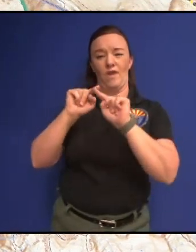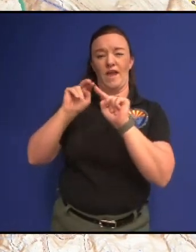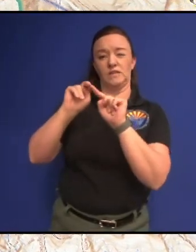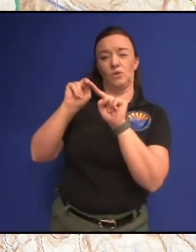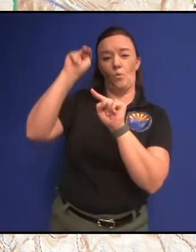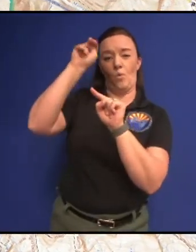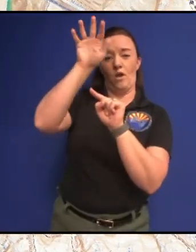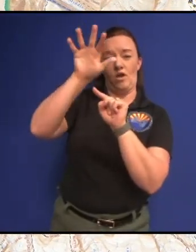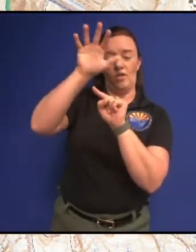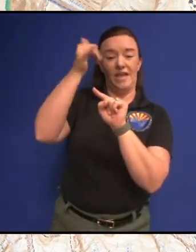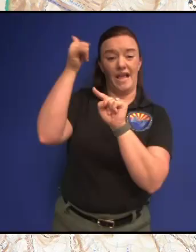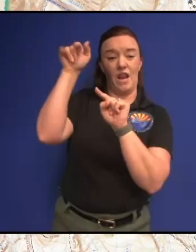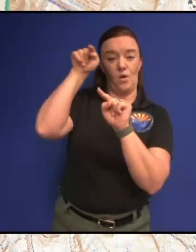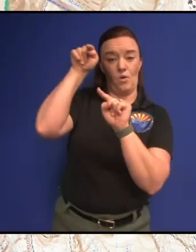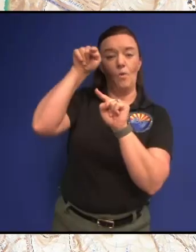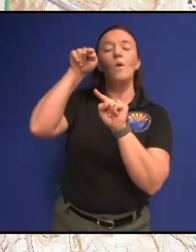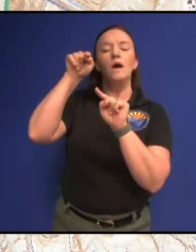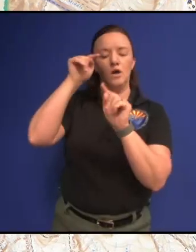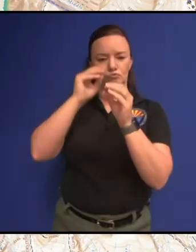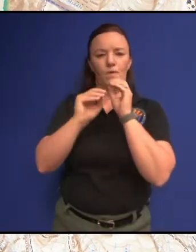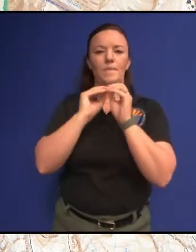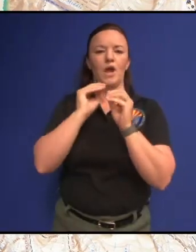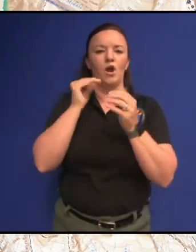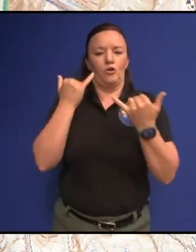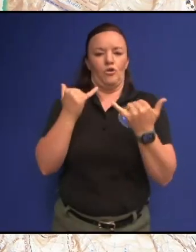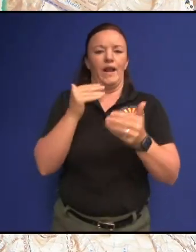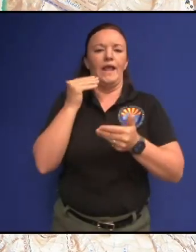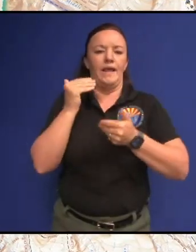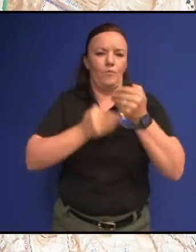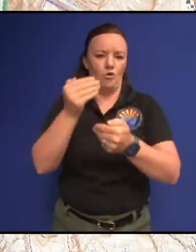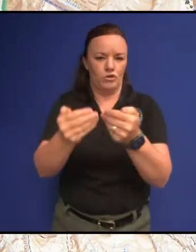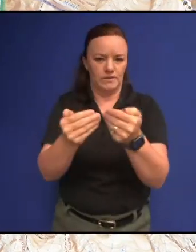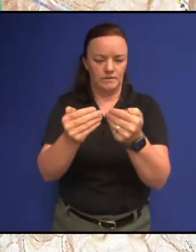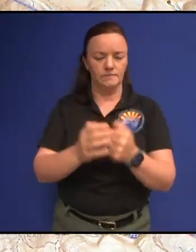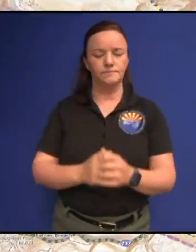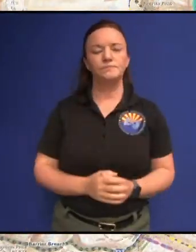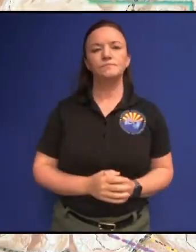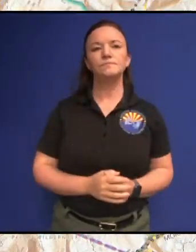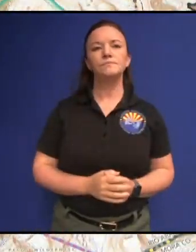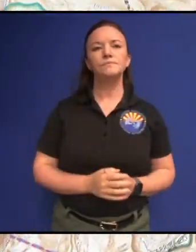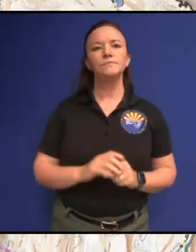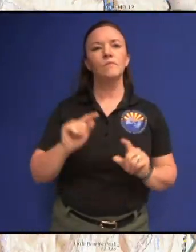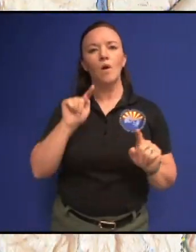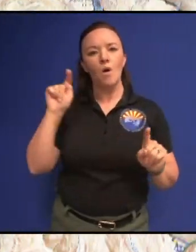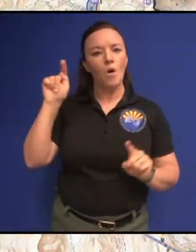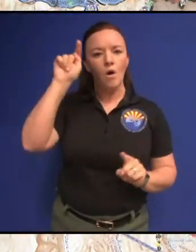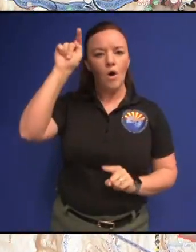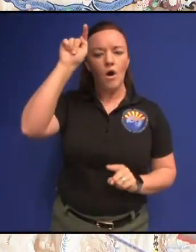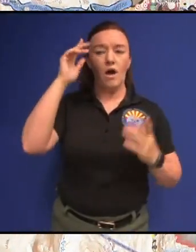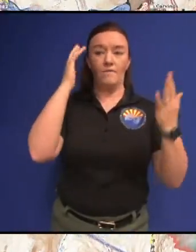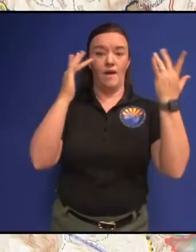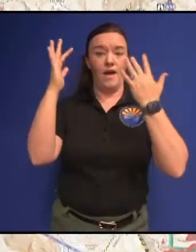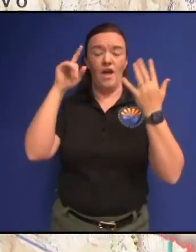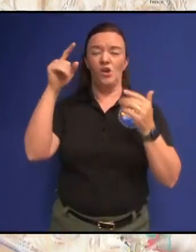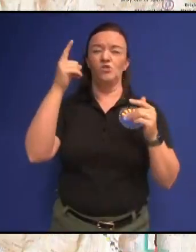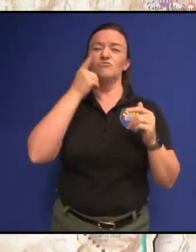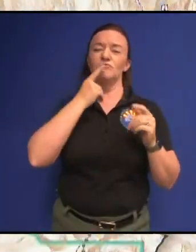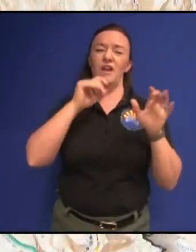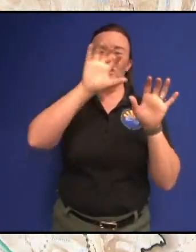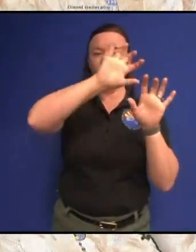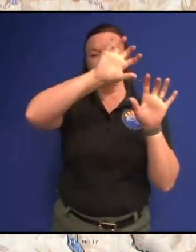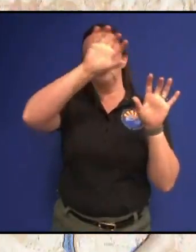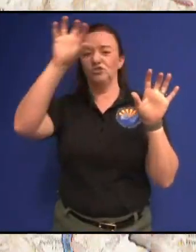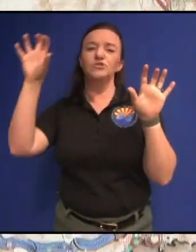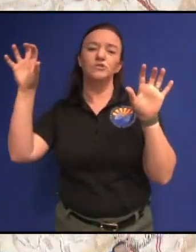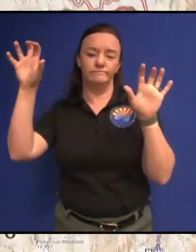because repair is in progress and then as you move all the way up the fire there's a lot of red right now then you get up here